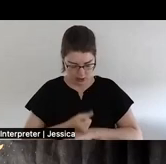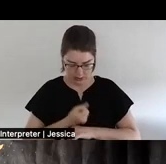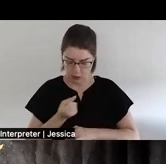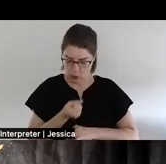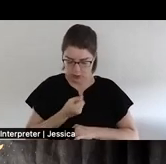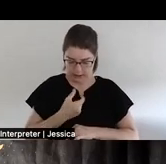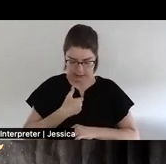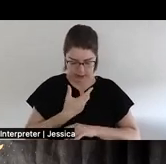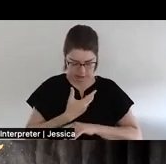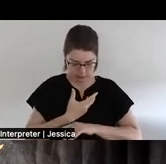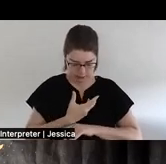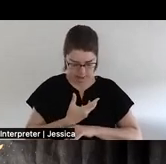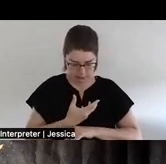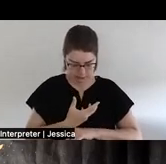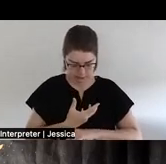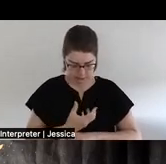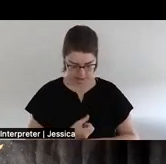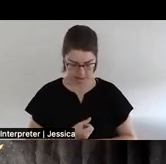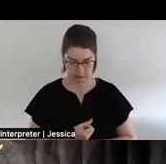By gravity in your chair.